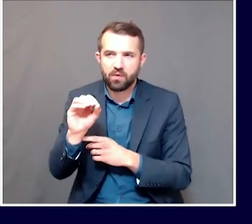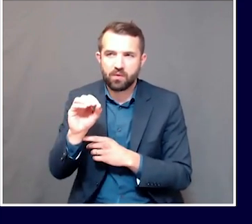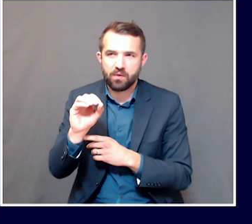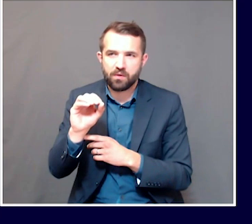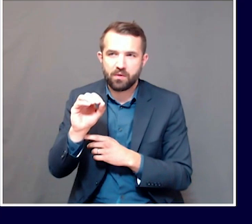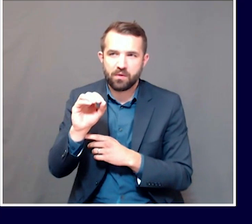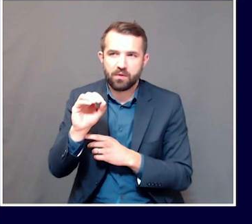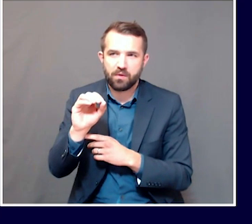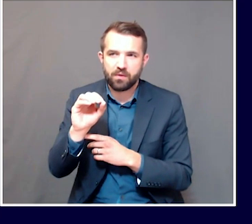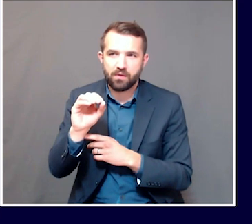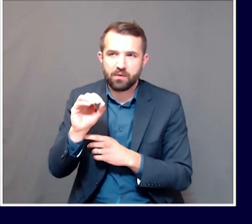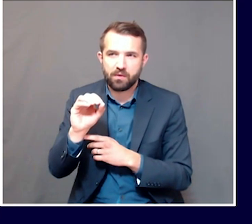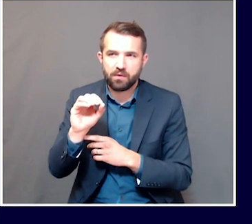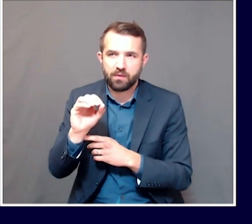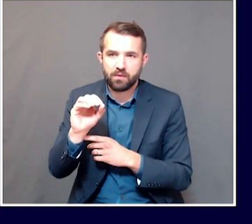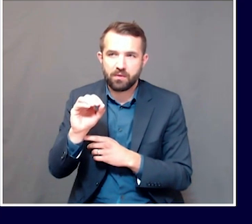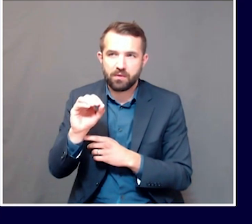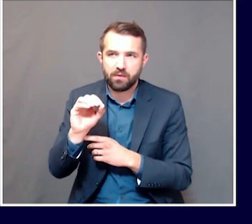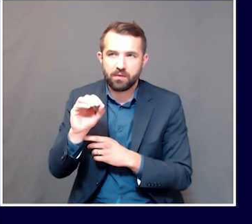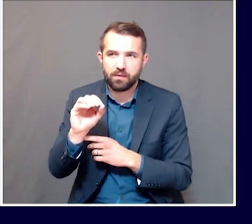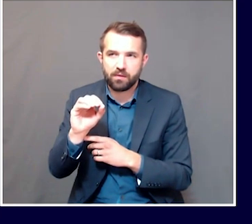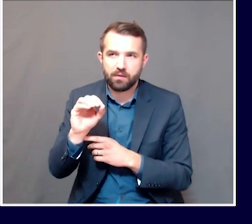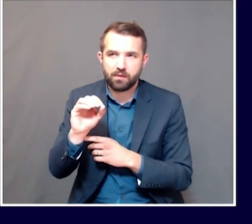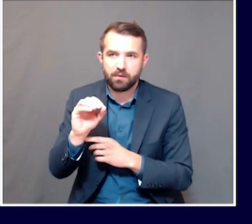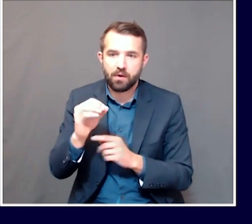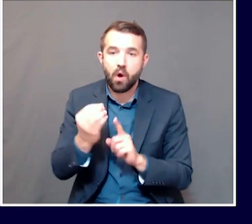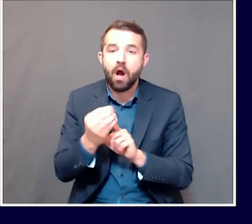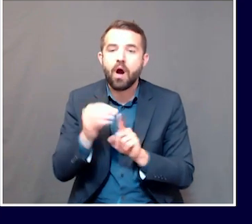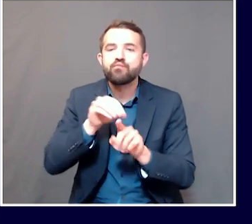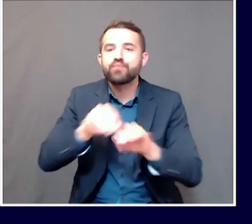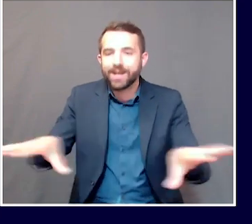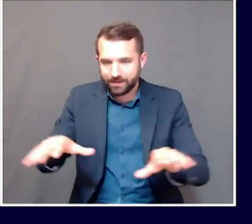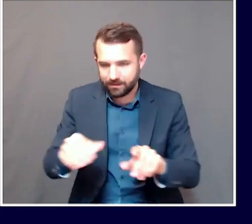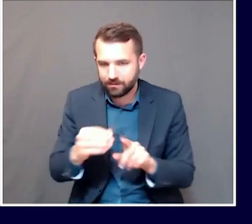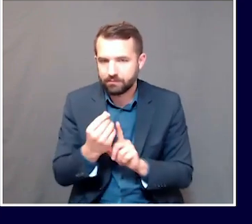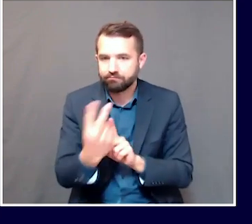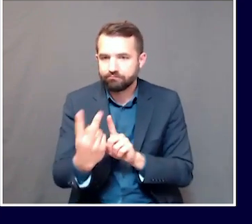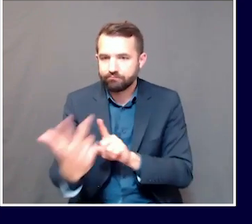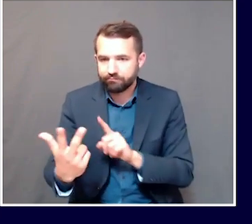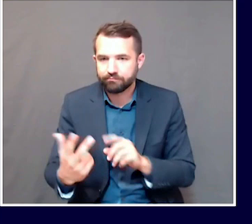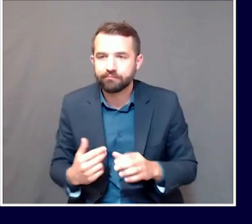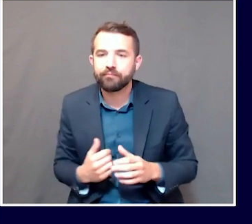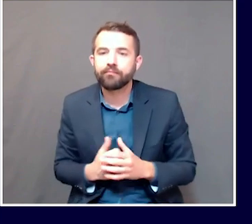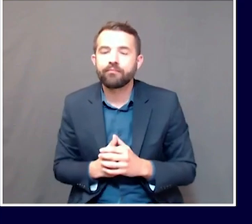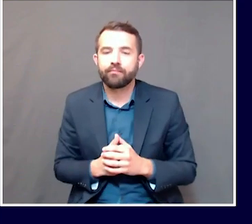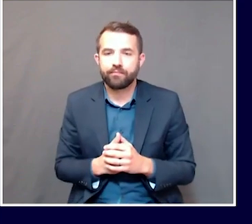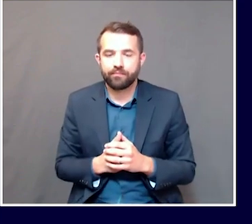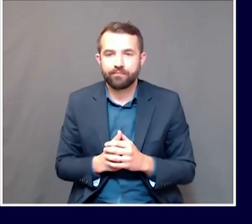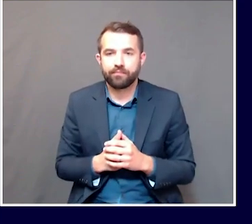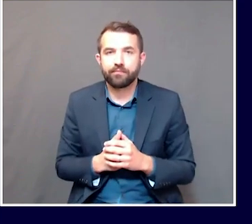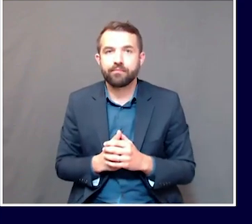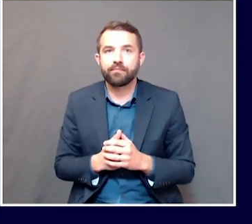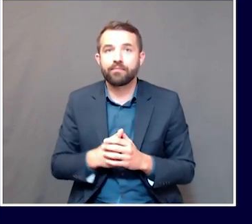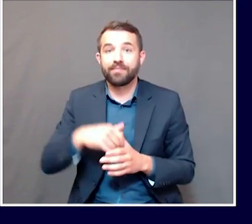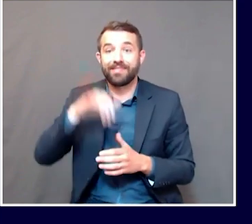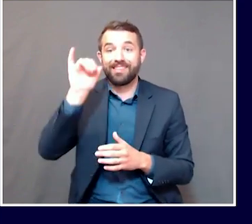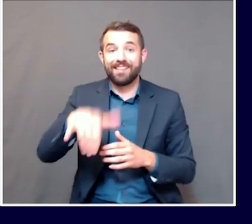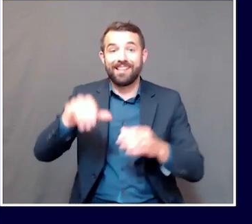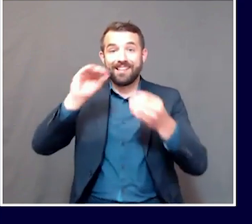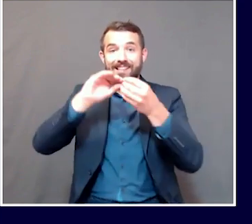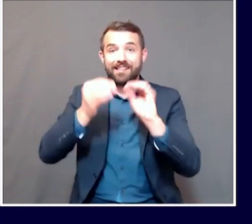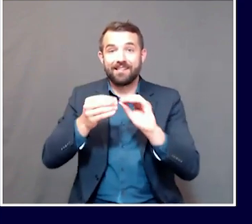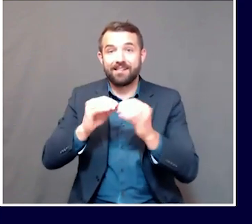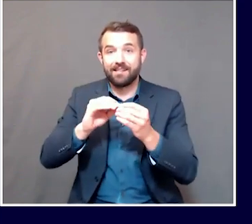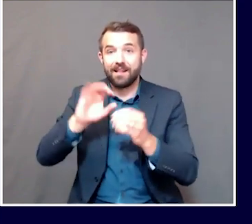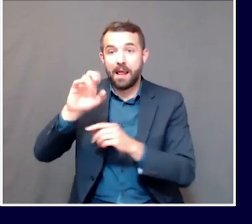So what Steve's referring to is a number that we look at in epidemiology as we're going through an outbreak to get a sense of